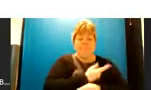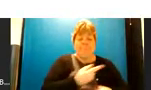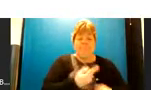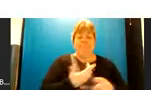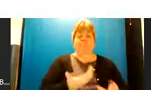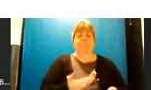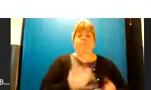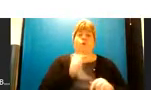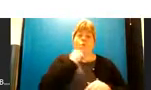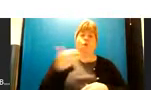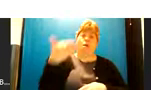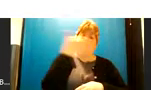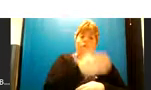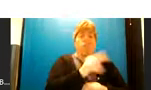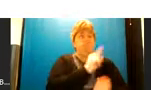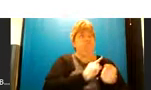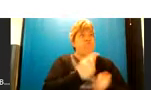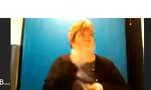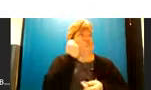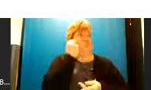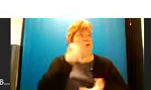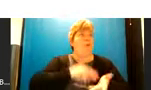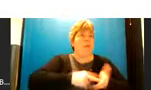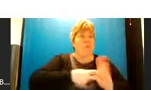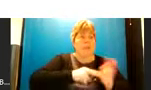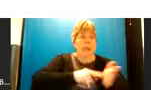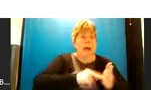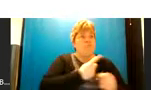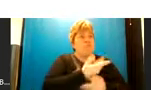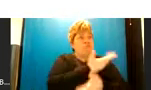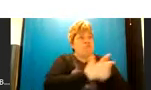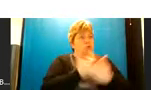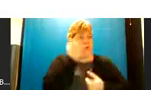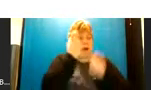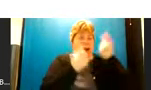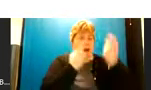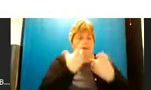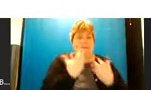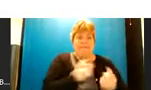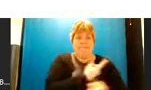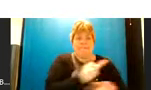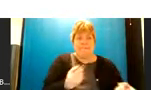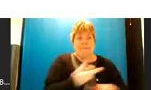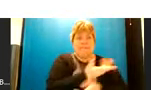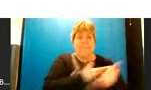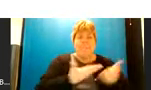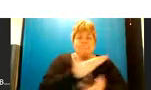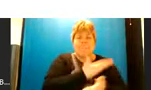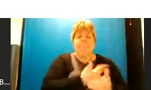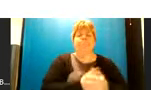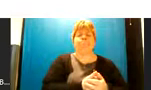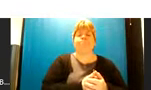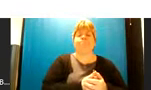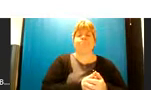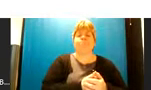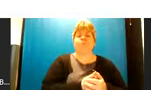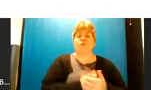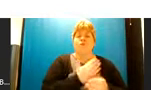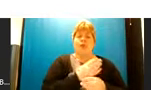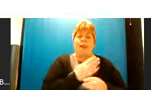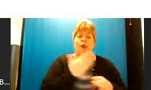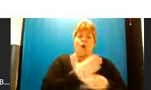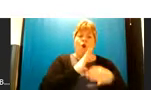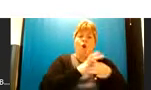will be attending that just to hear the plans and talk through some of the ideas that they might have in doing this so it's very much about working with the